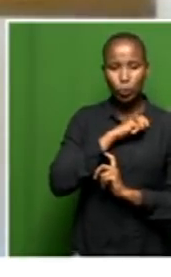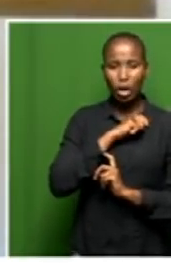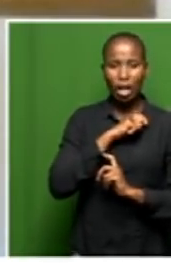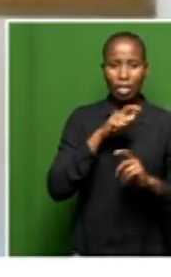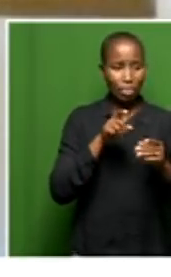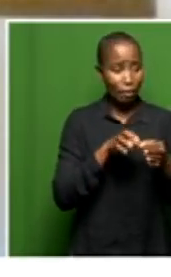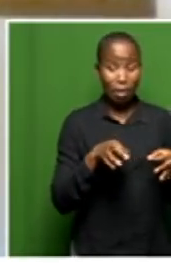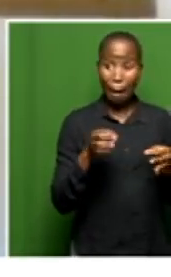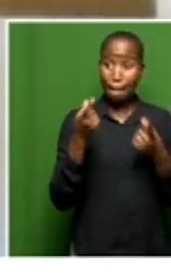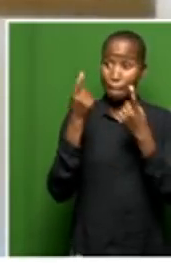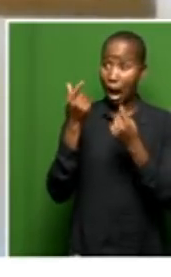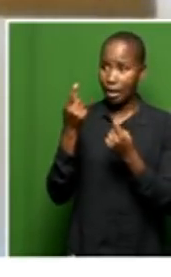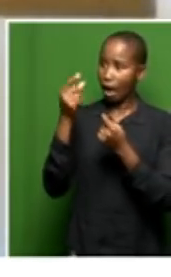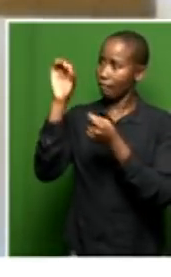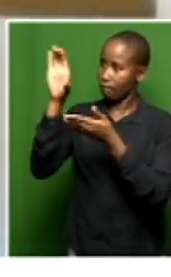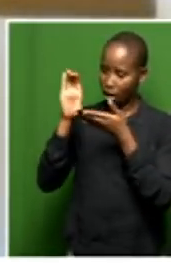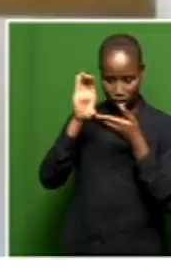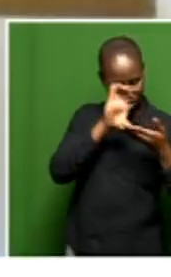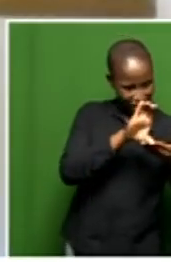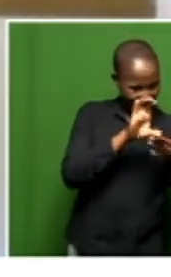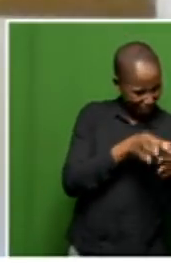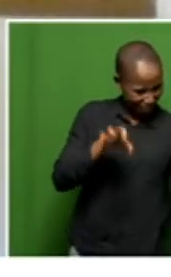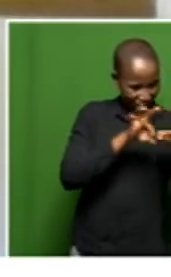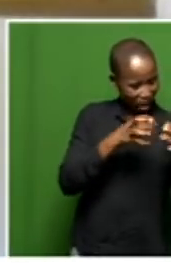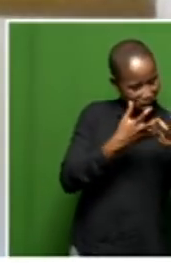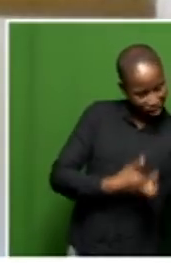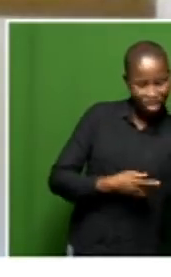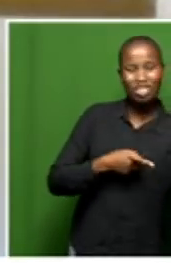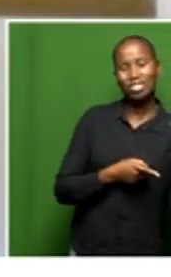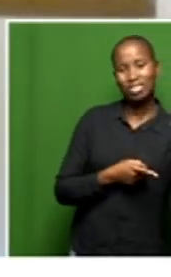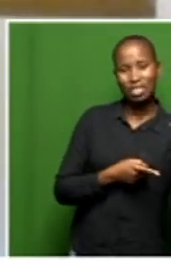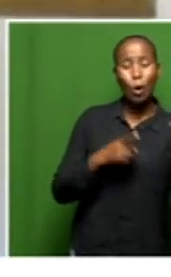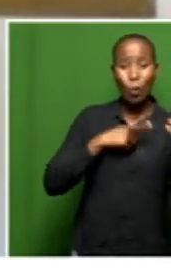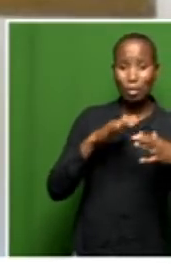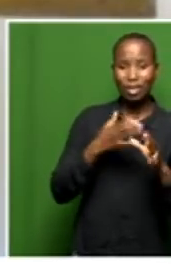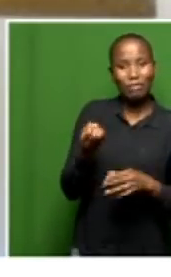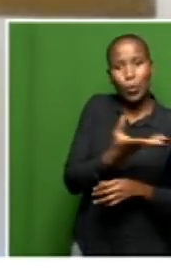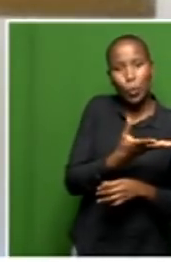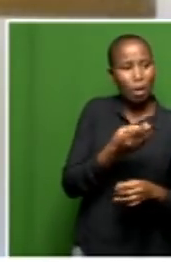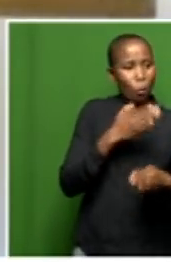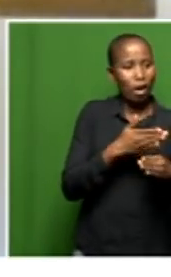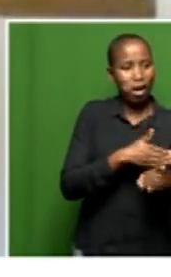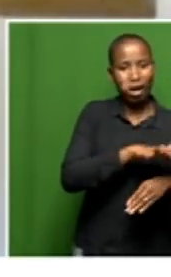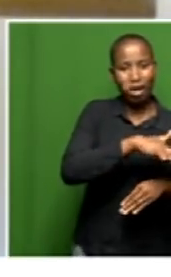value that was paid for them. I took photographs of it. I sent it to them. I believe I also sent it to your researcher.